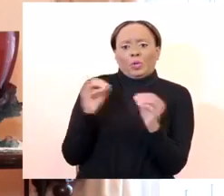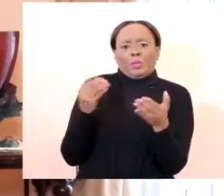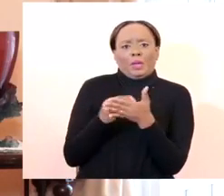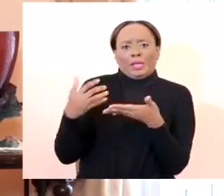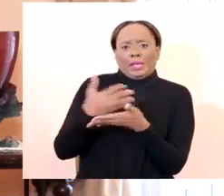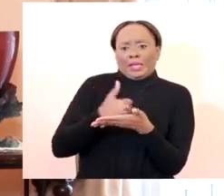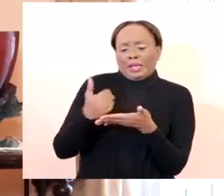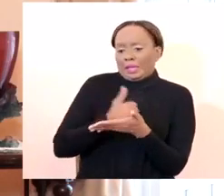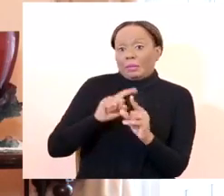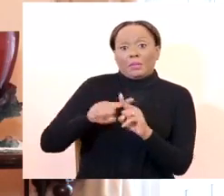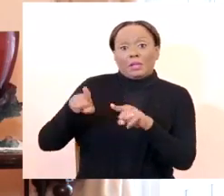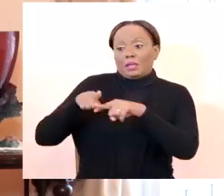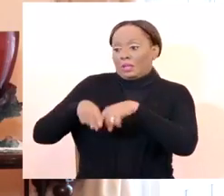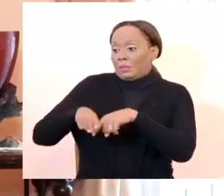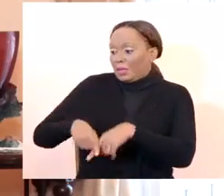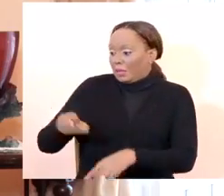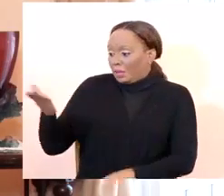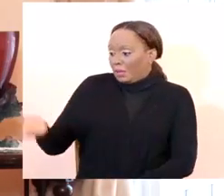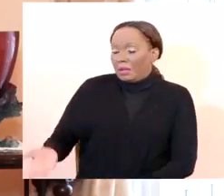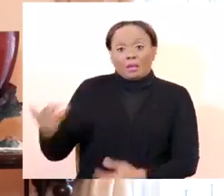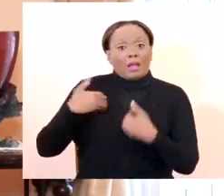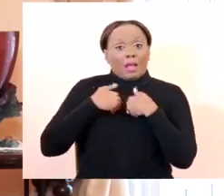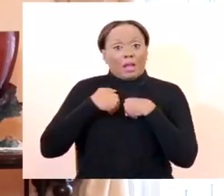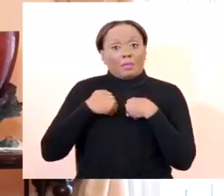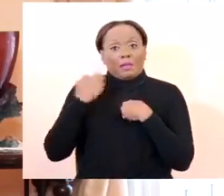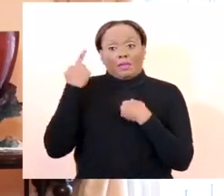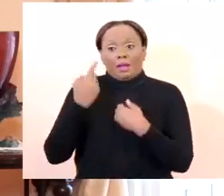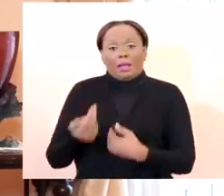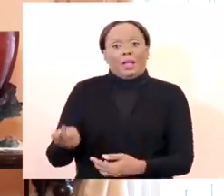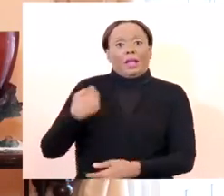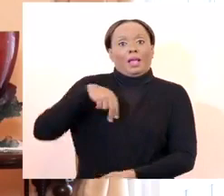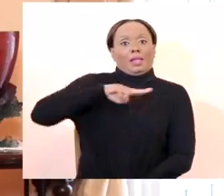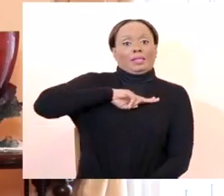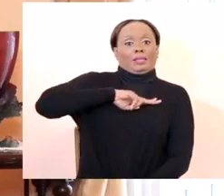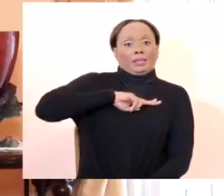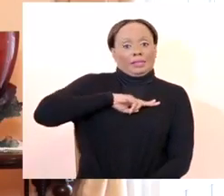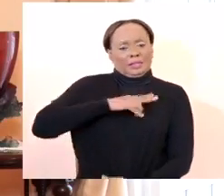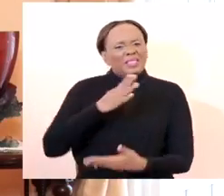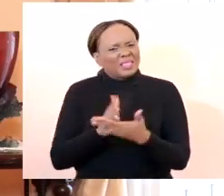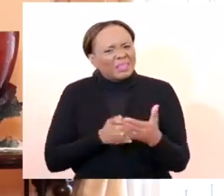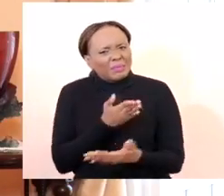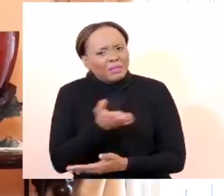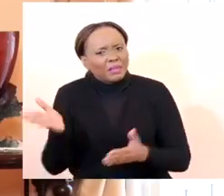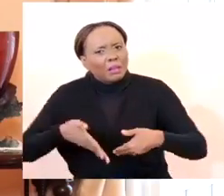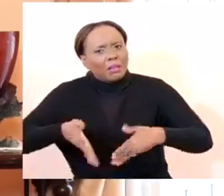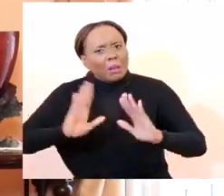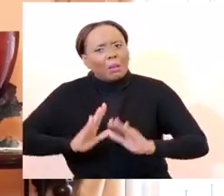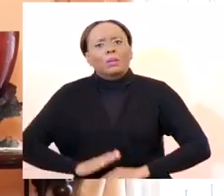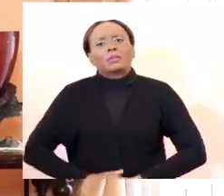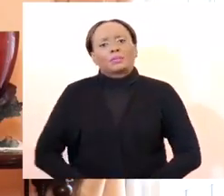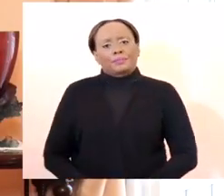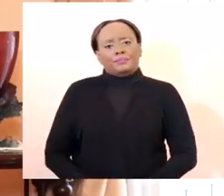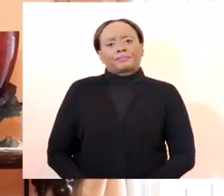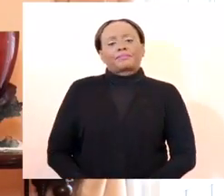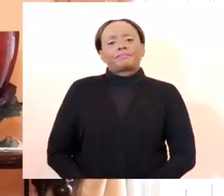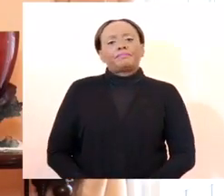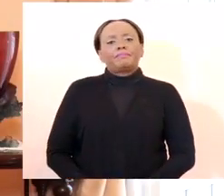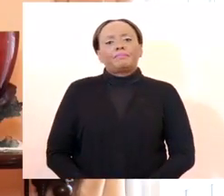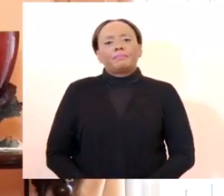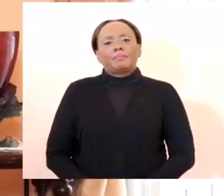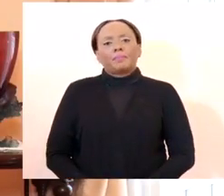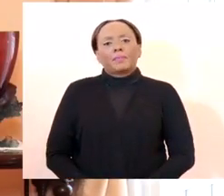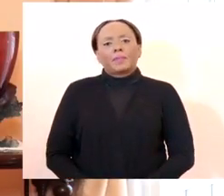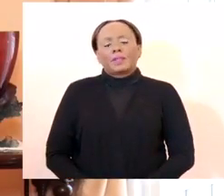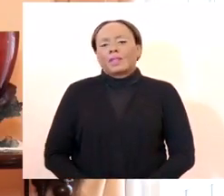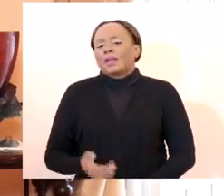on those things to sustain us, to feed us. So, there are certain things that are going to be allowed to happen. I'm reluctant to go